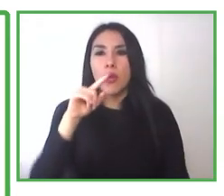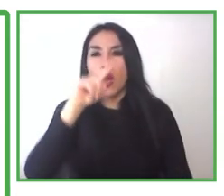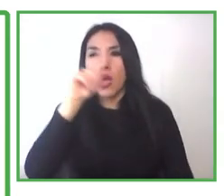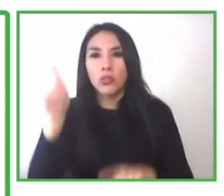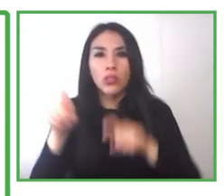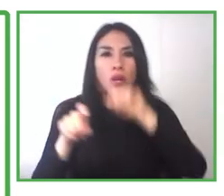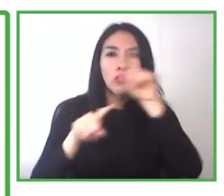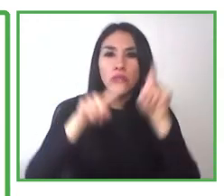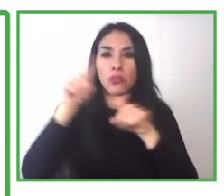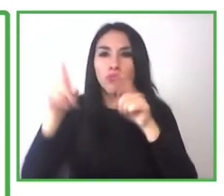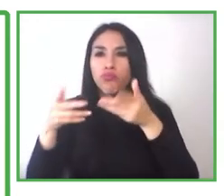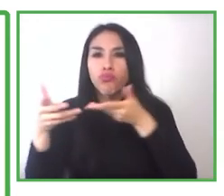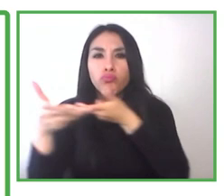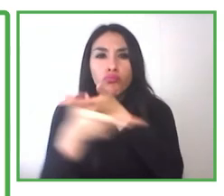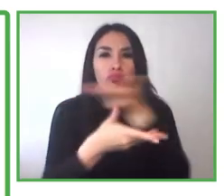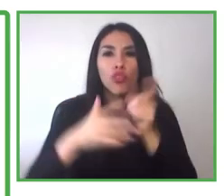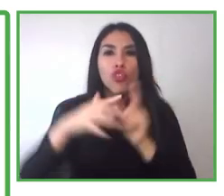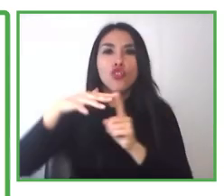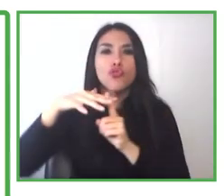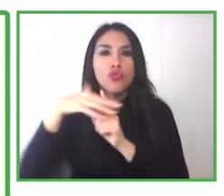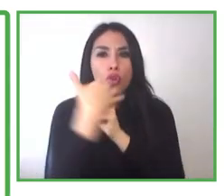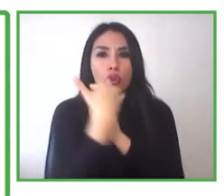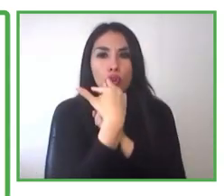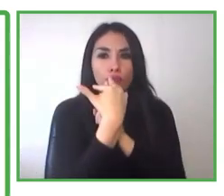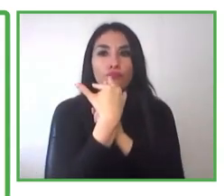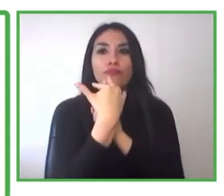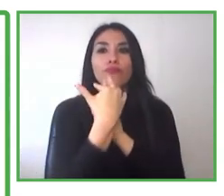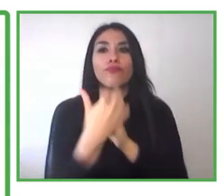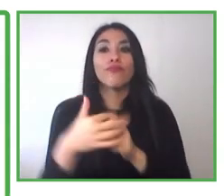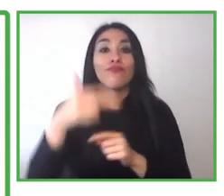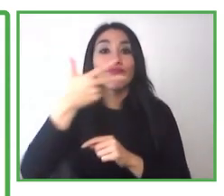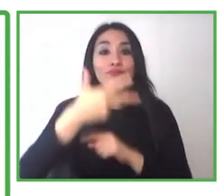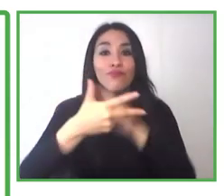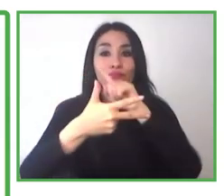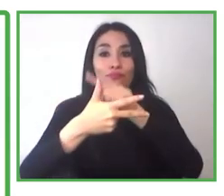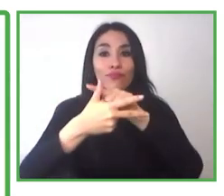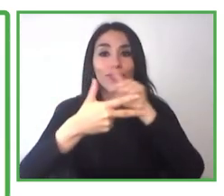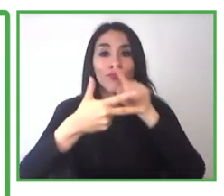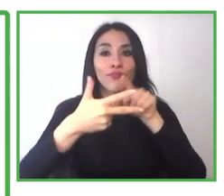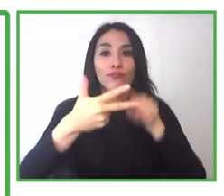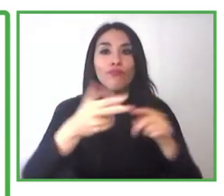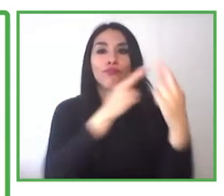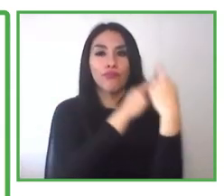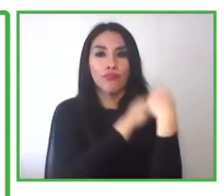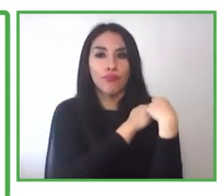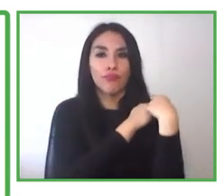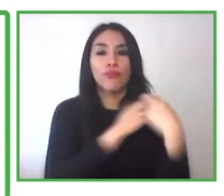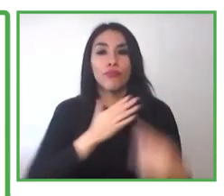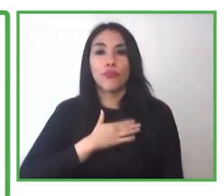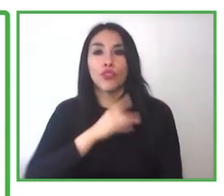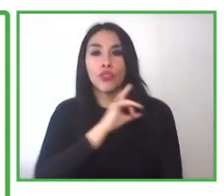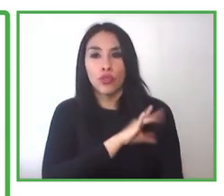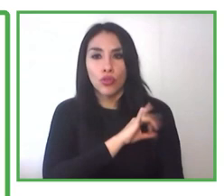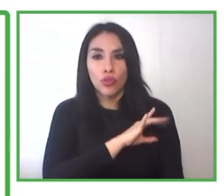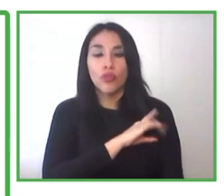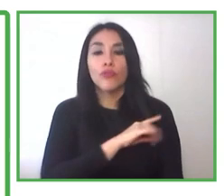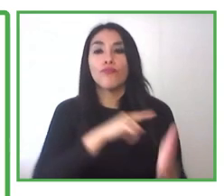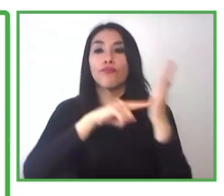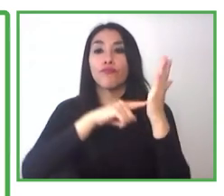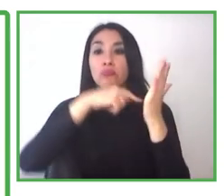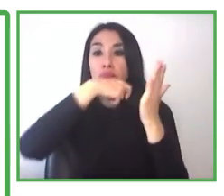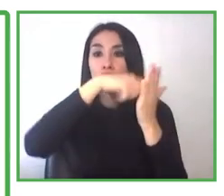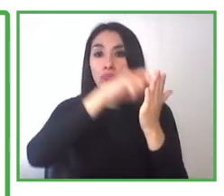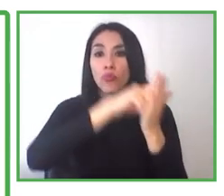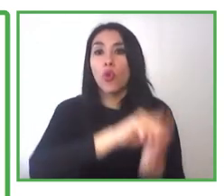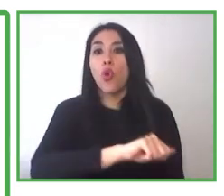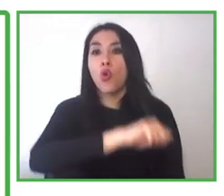regarding working competencies who decide what are the standards, what are the competencies necessary that a